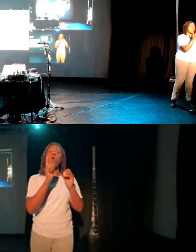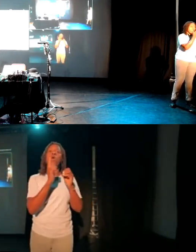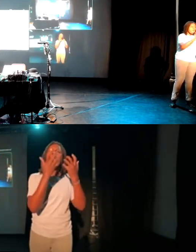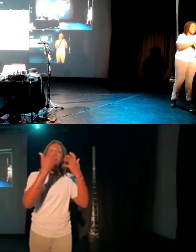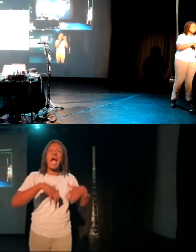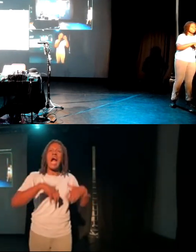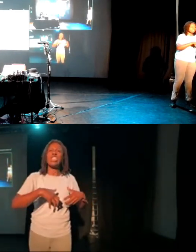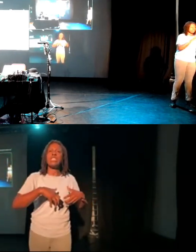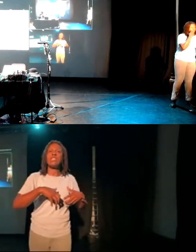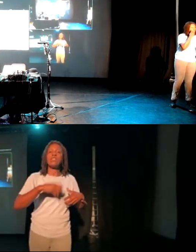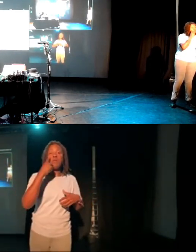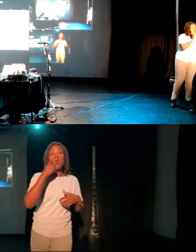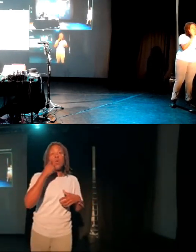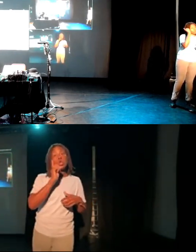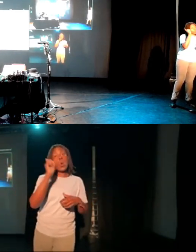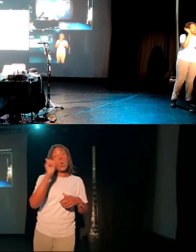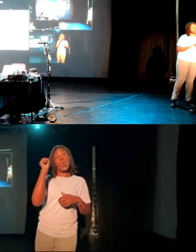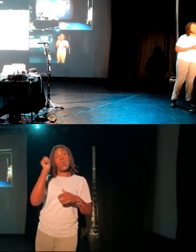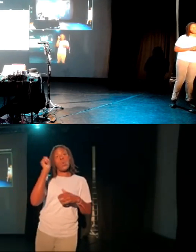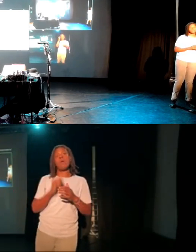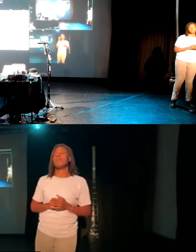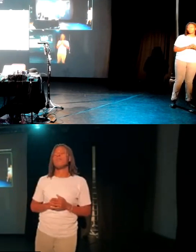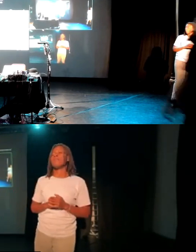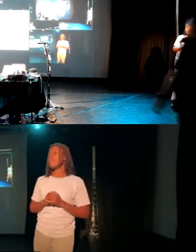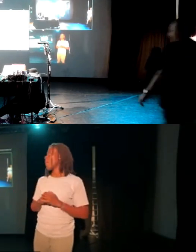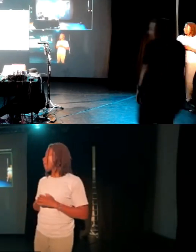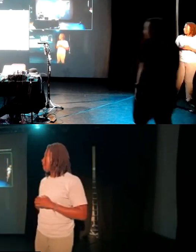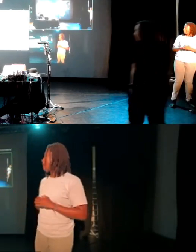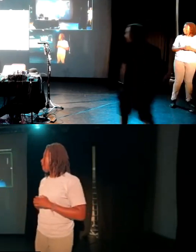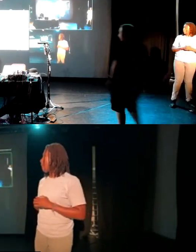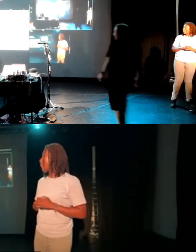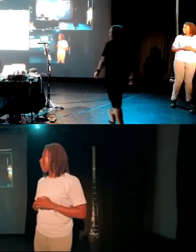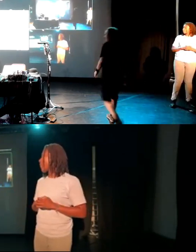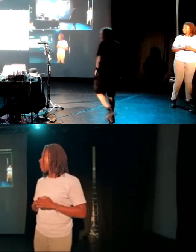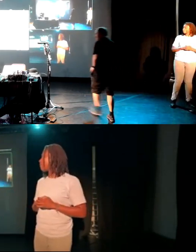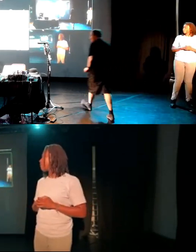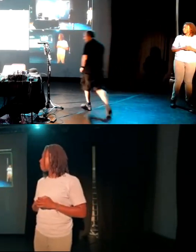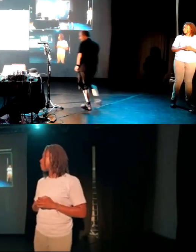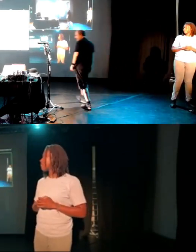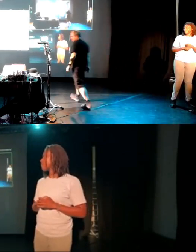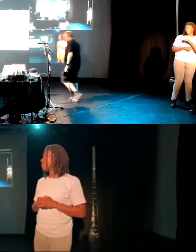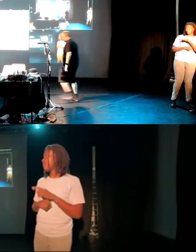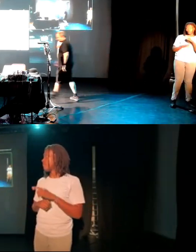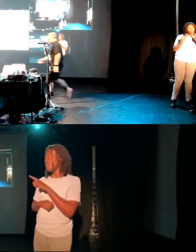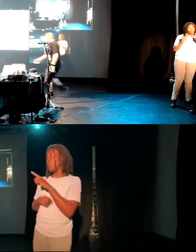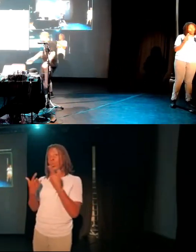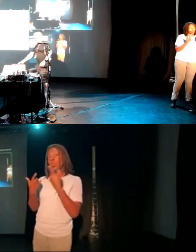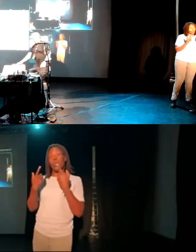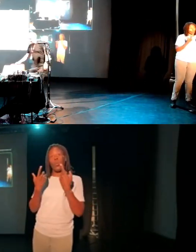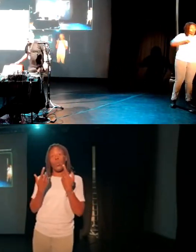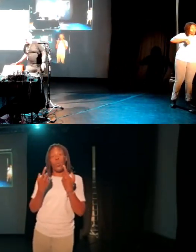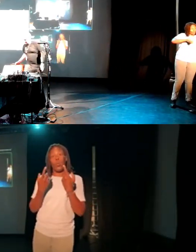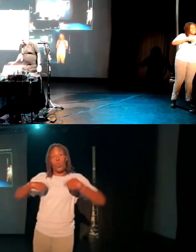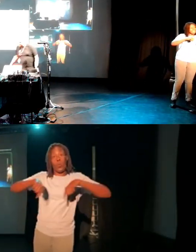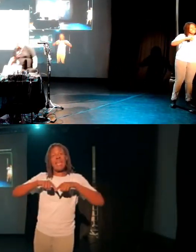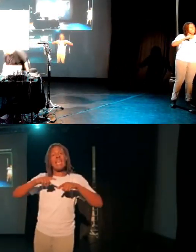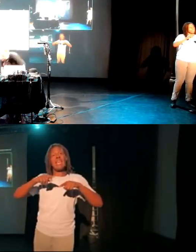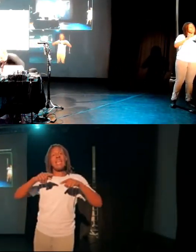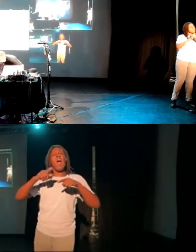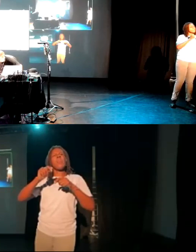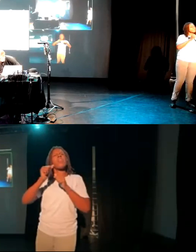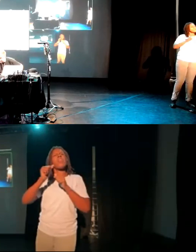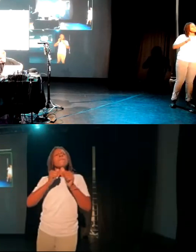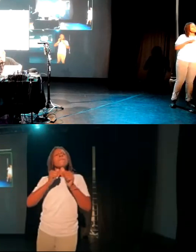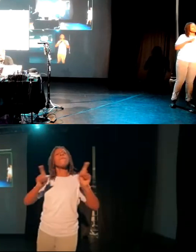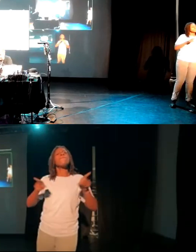show. Is it possible to get that one sorted out? But I can show this in the meantime. This was the gadget that we built. So not the glove at all,